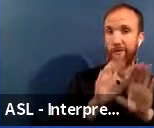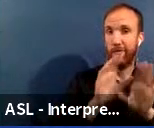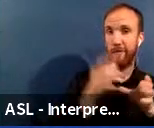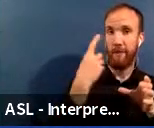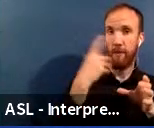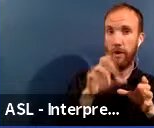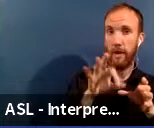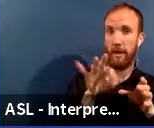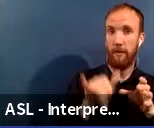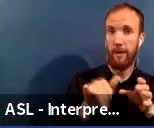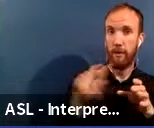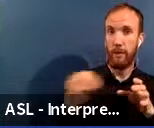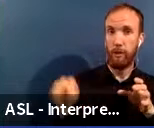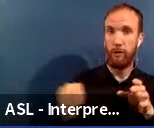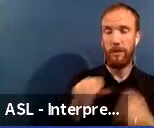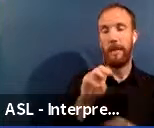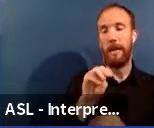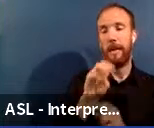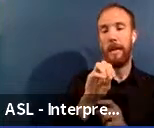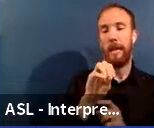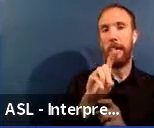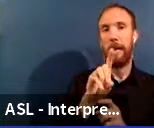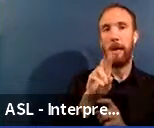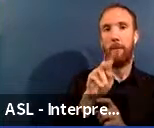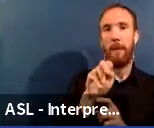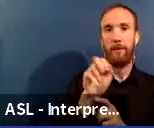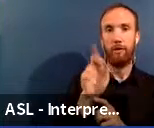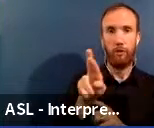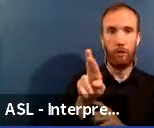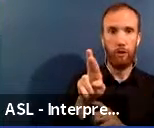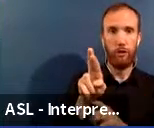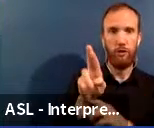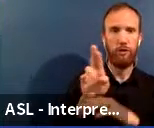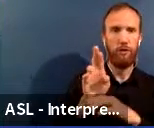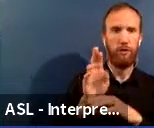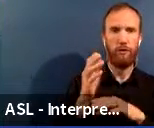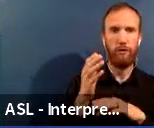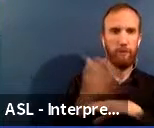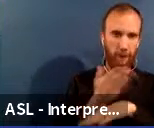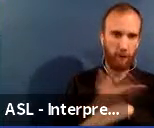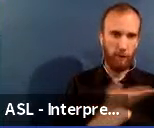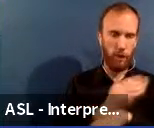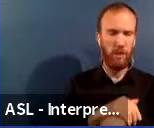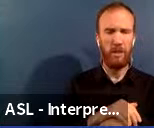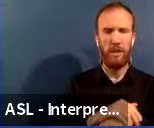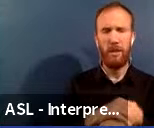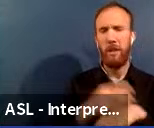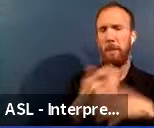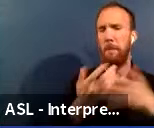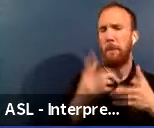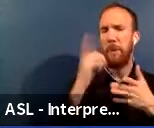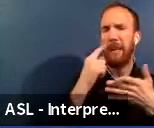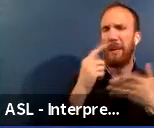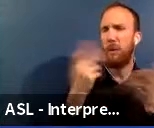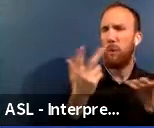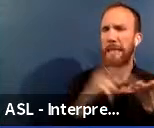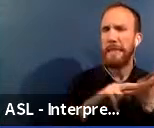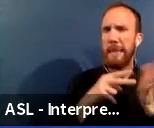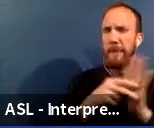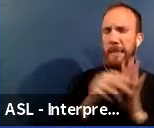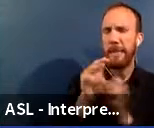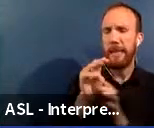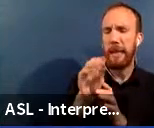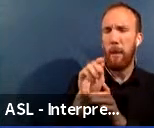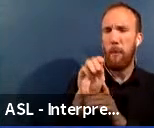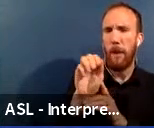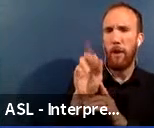is our modular refurbishment program. You may ask, what do we mean when we say modular? Well, modular buildings